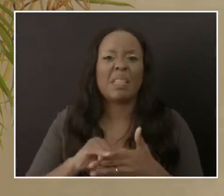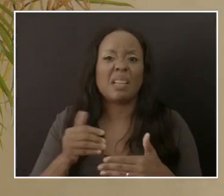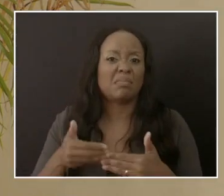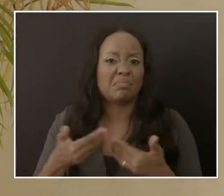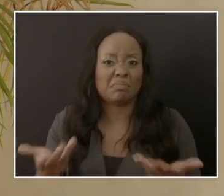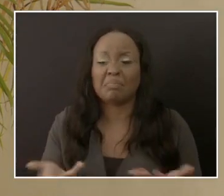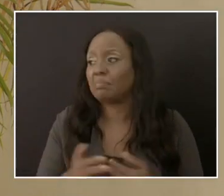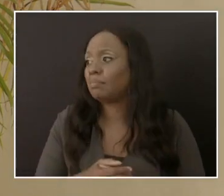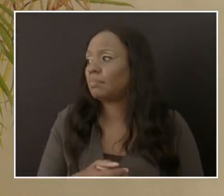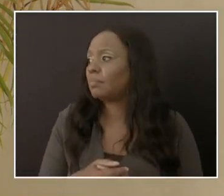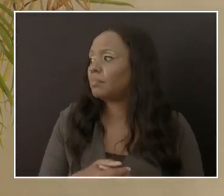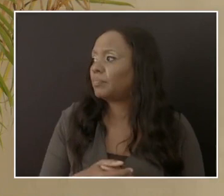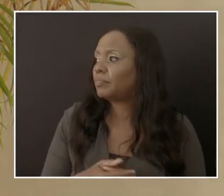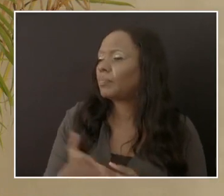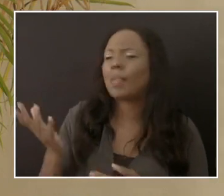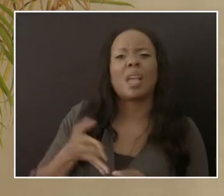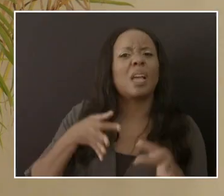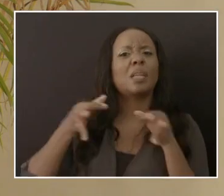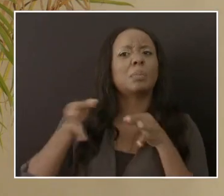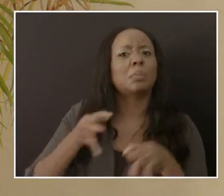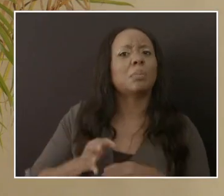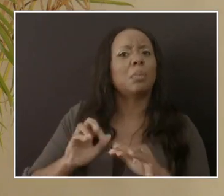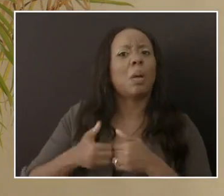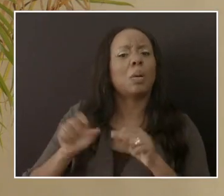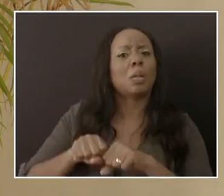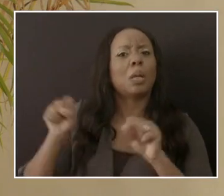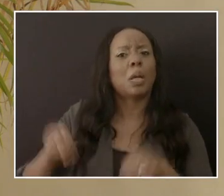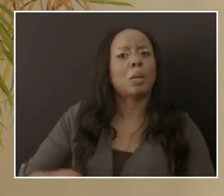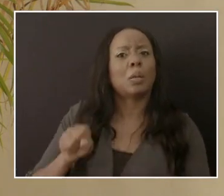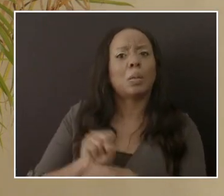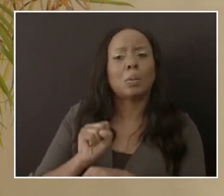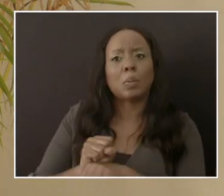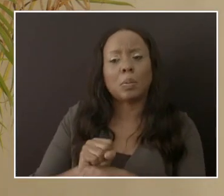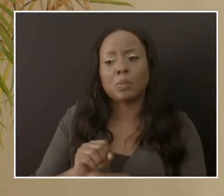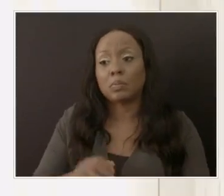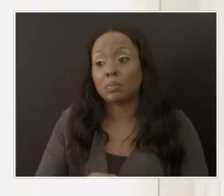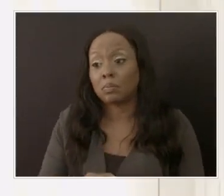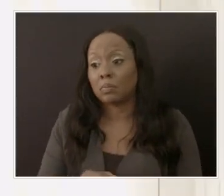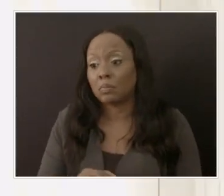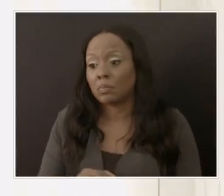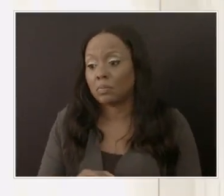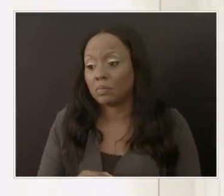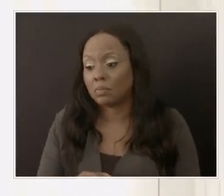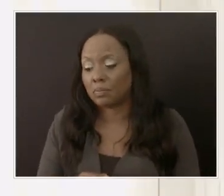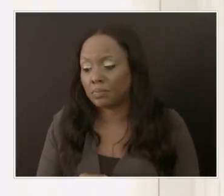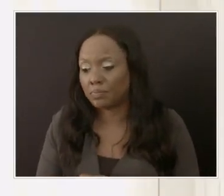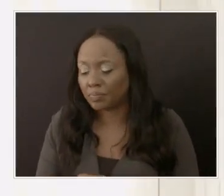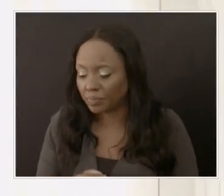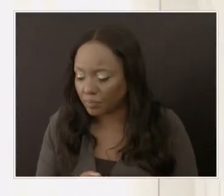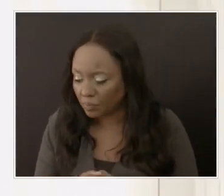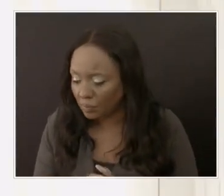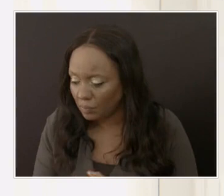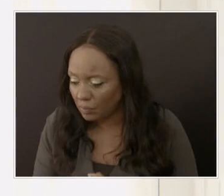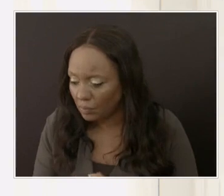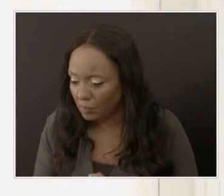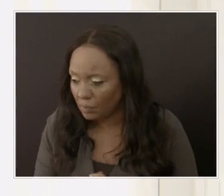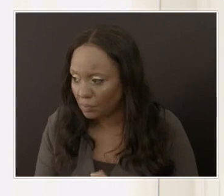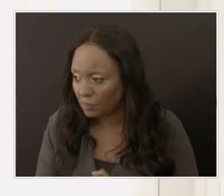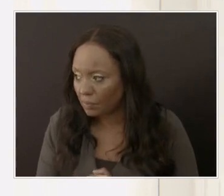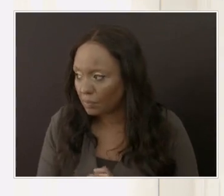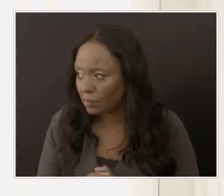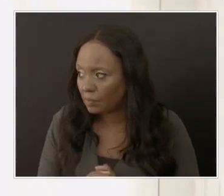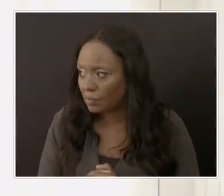how the system has worked in terms of whether people would volunteer to come to you, or alternatively,